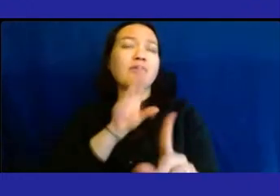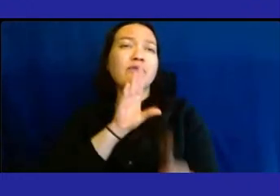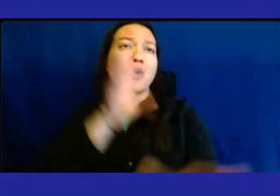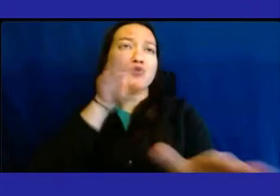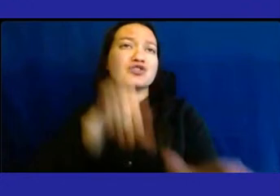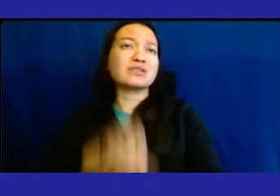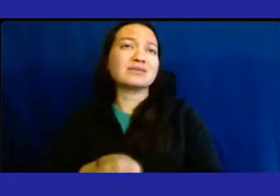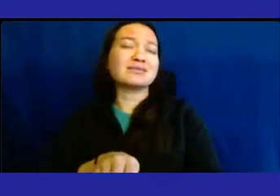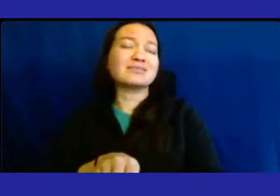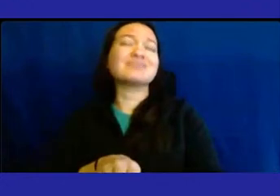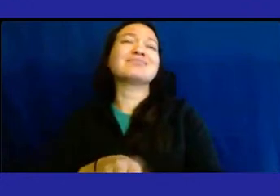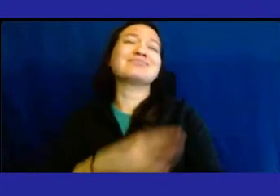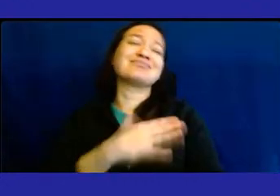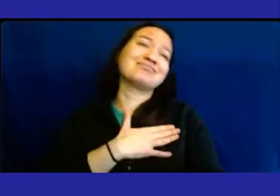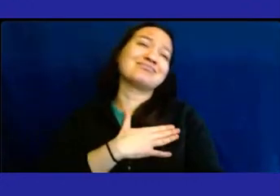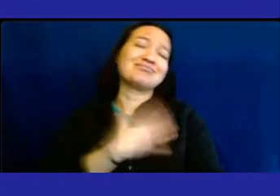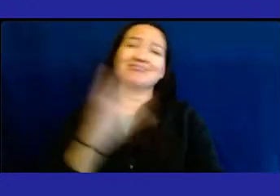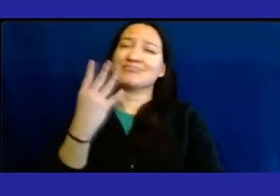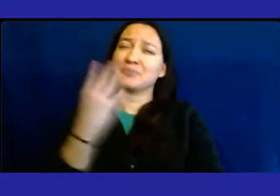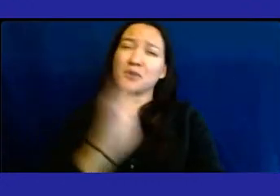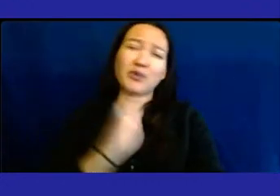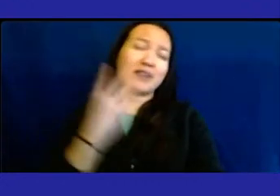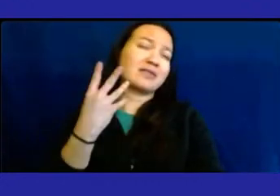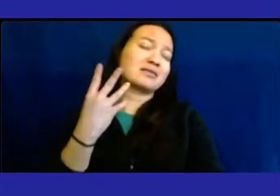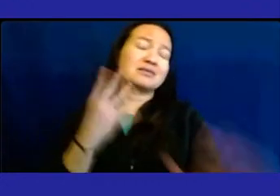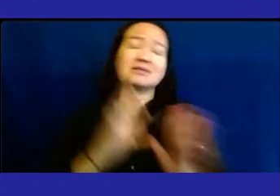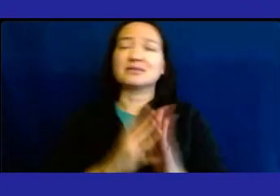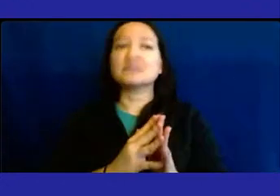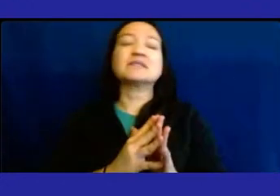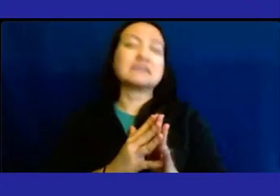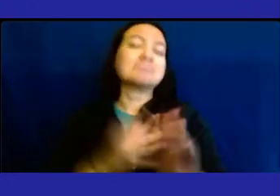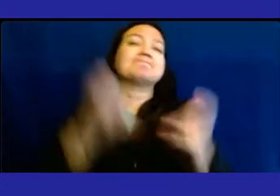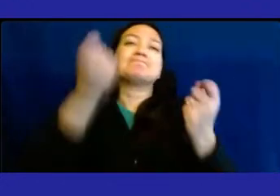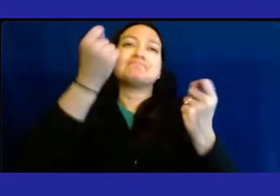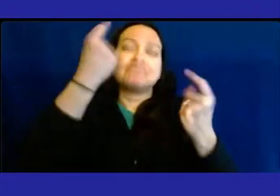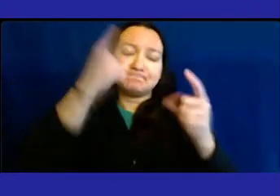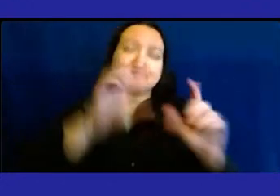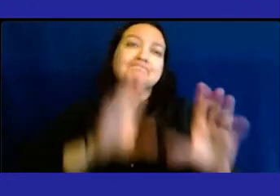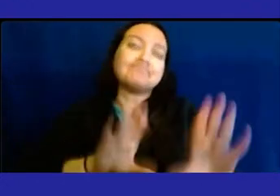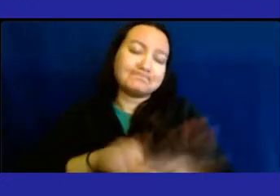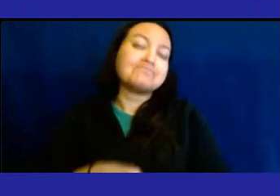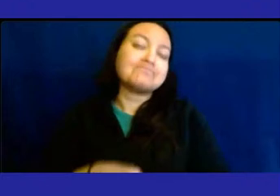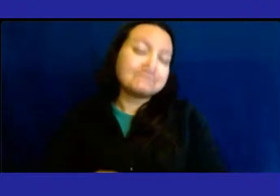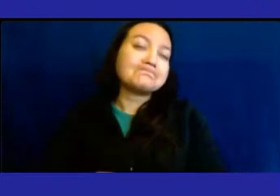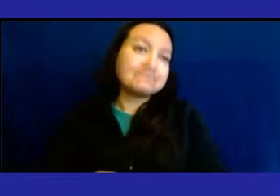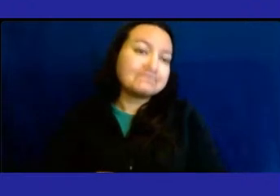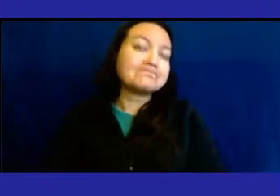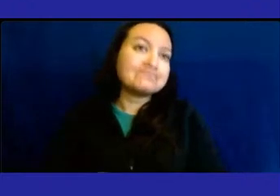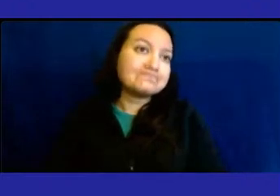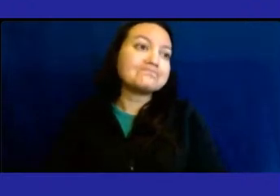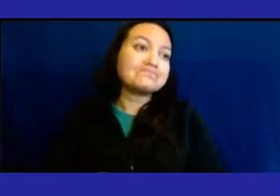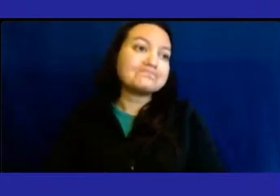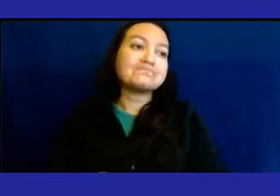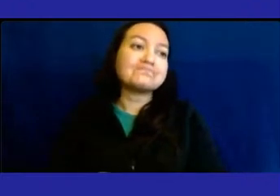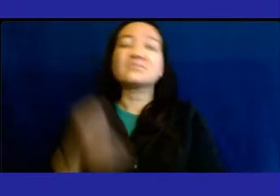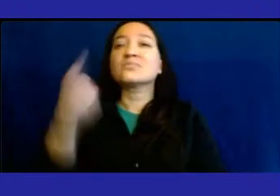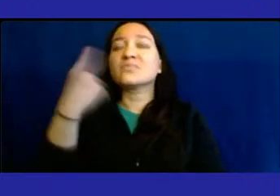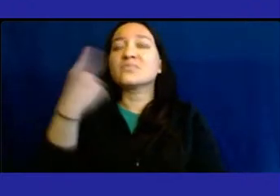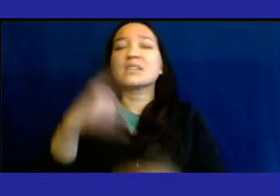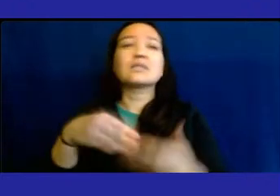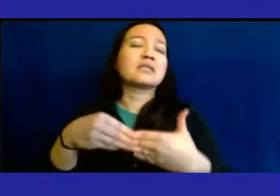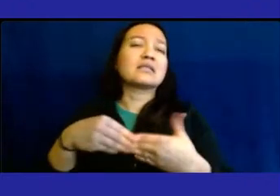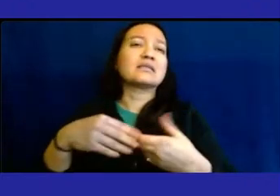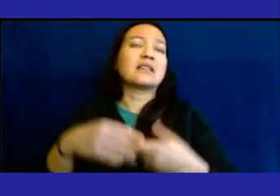astounding. So I understand, and certainly I understand very well, the dynamics of the Belt